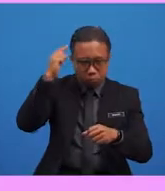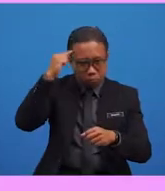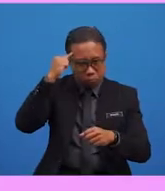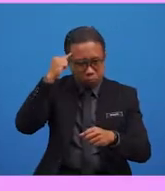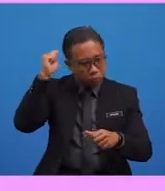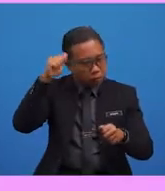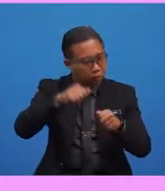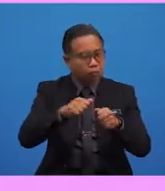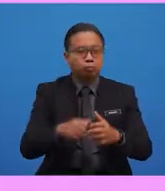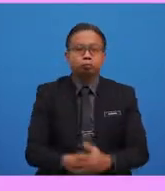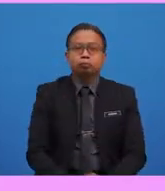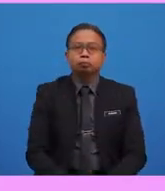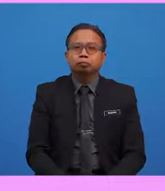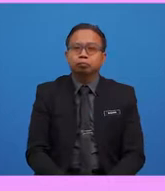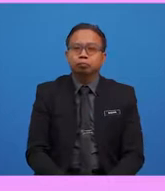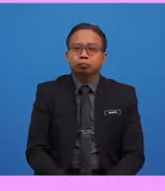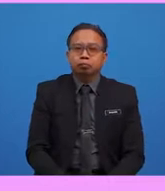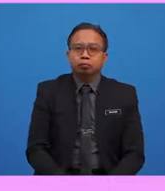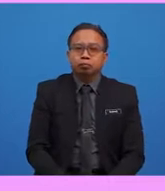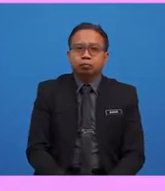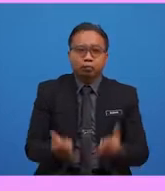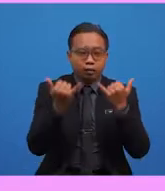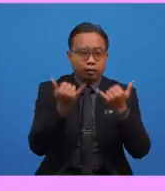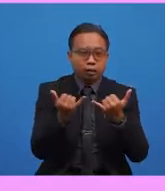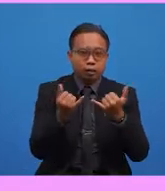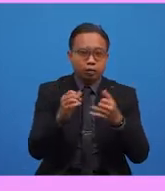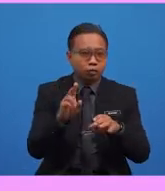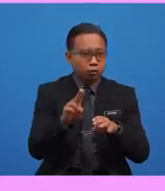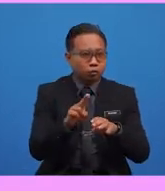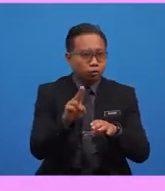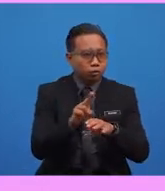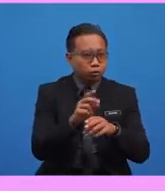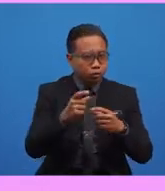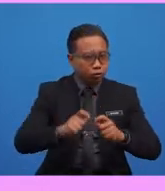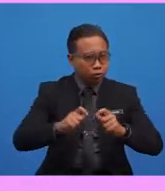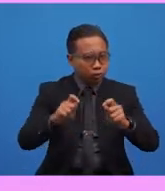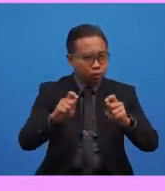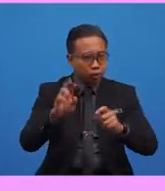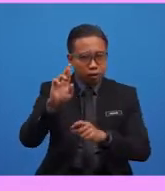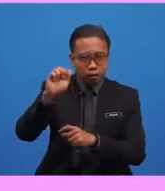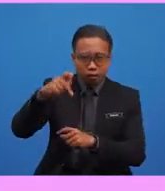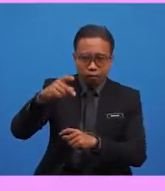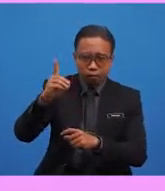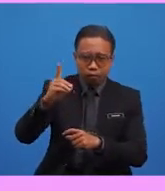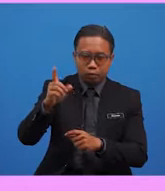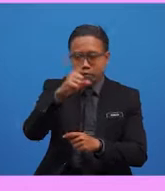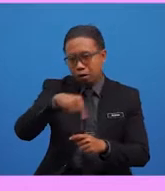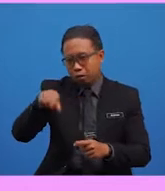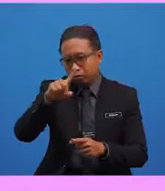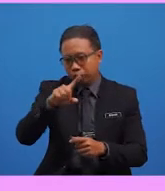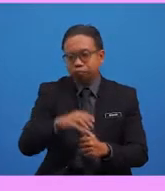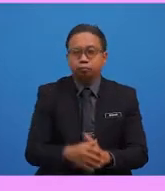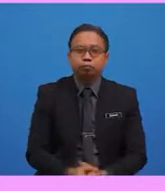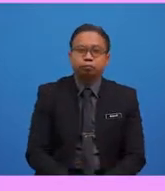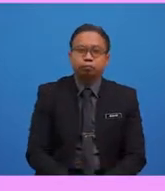now, will you try a rapid round with me, with us? I will flesh out the article at one time,